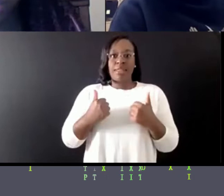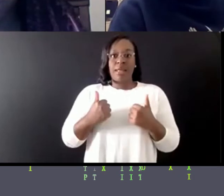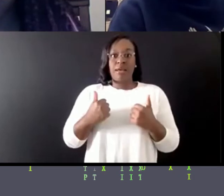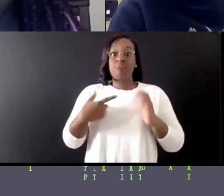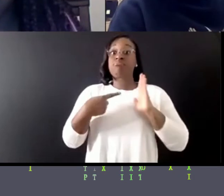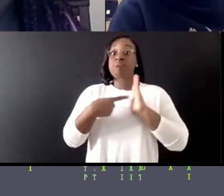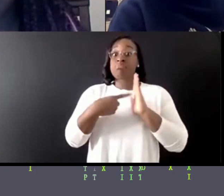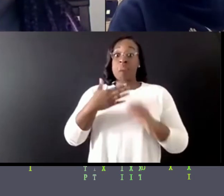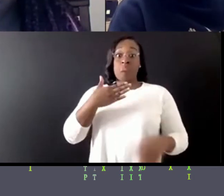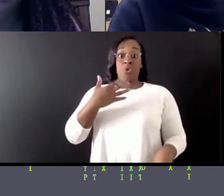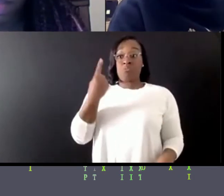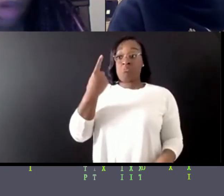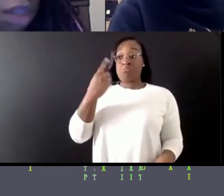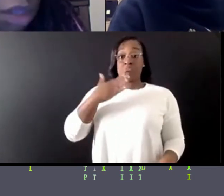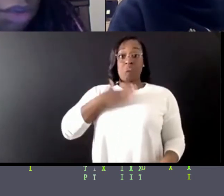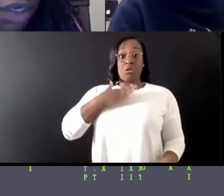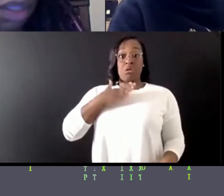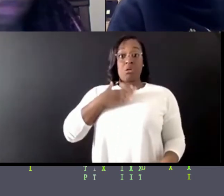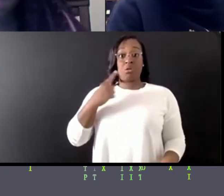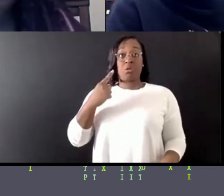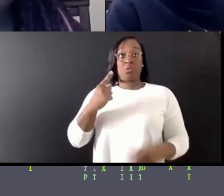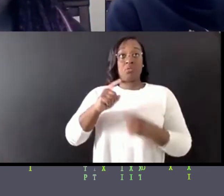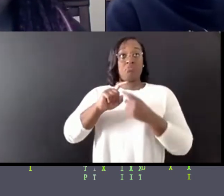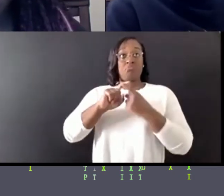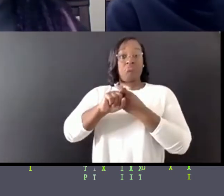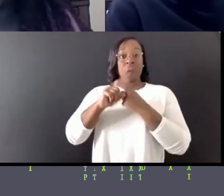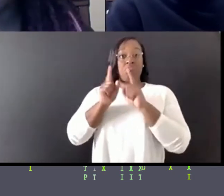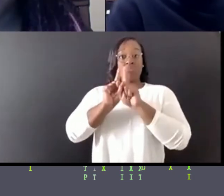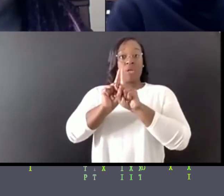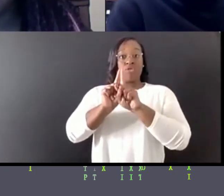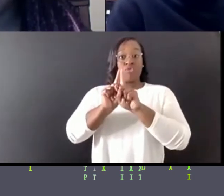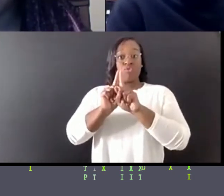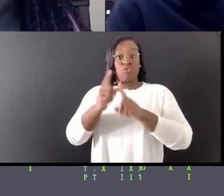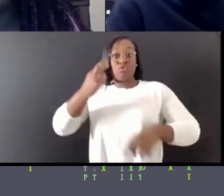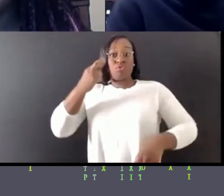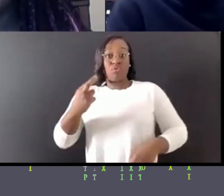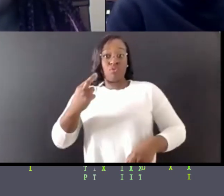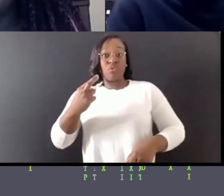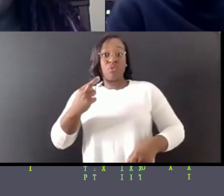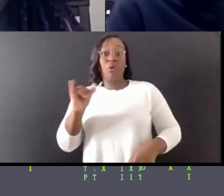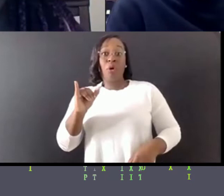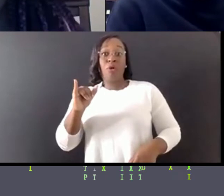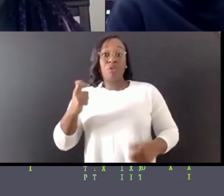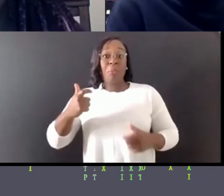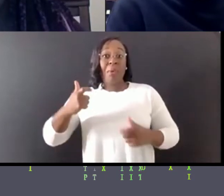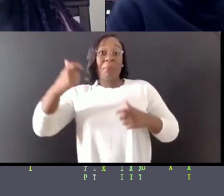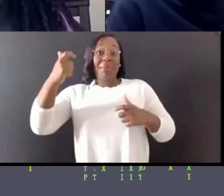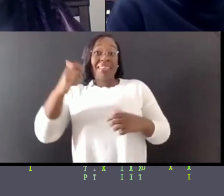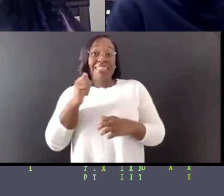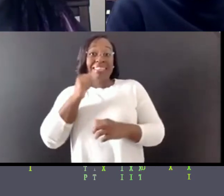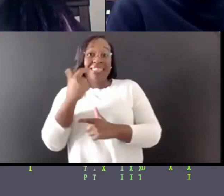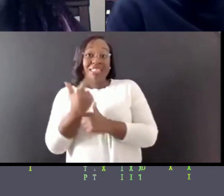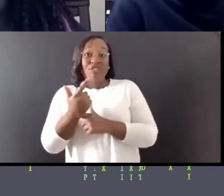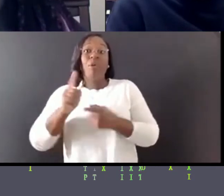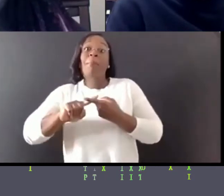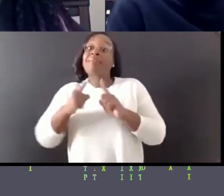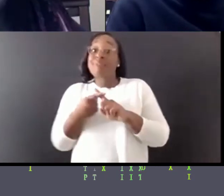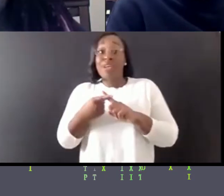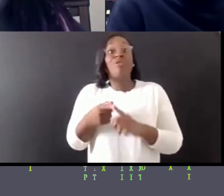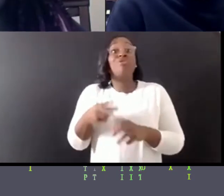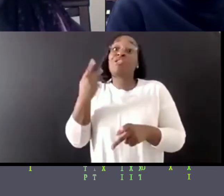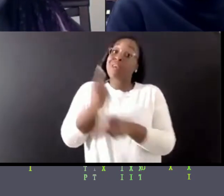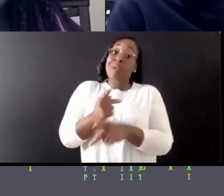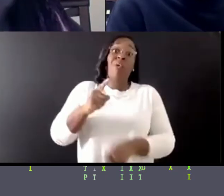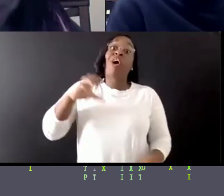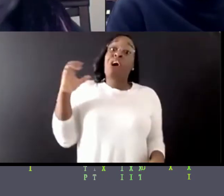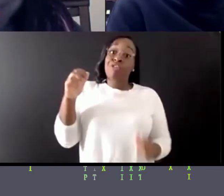who I'm really close with, she's not only my mentor, she's my big sister and my friend. So, she's to keep a 100 with me all